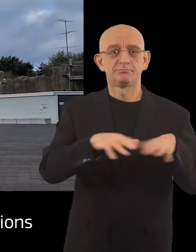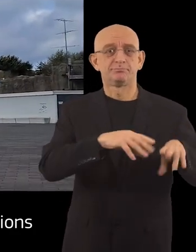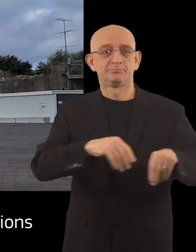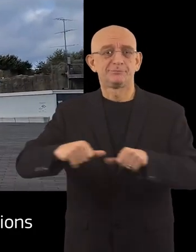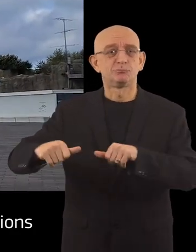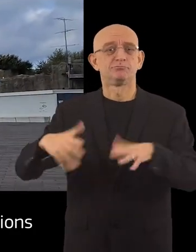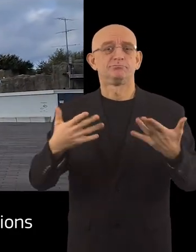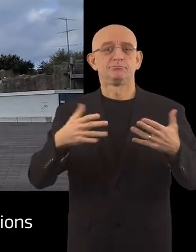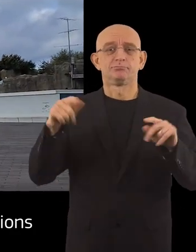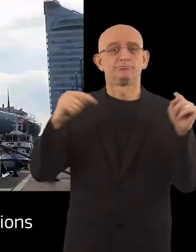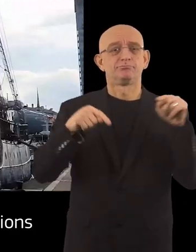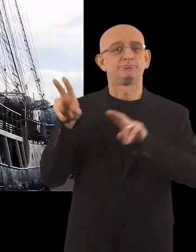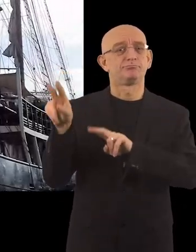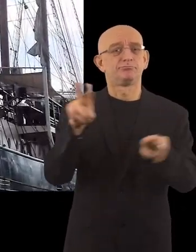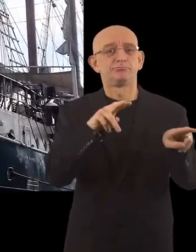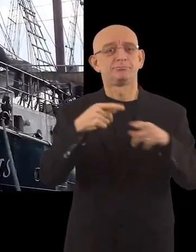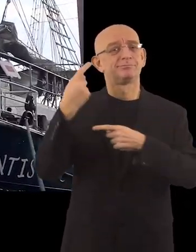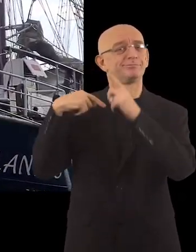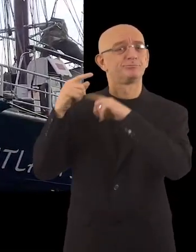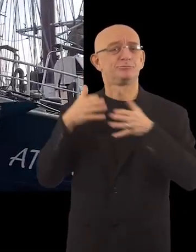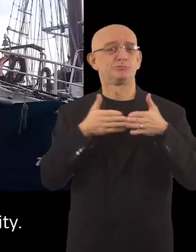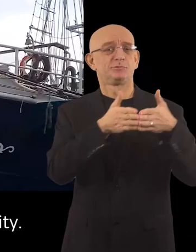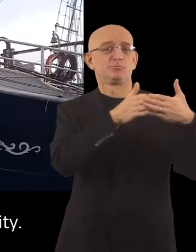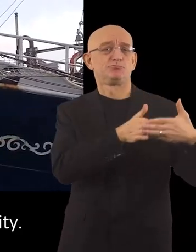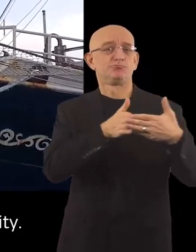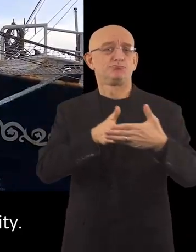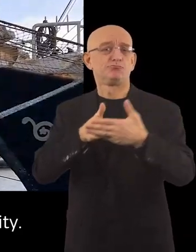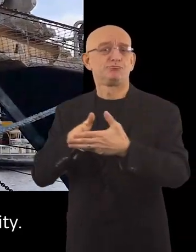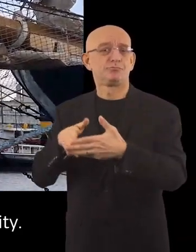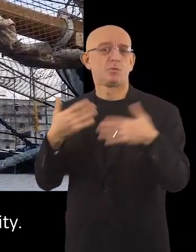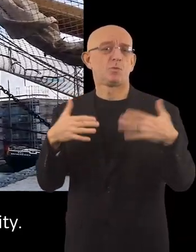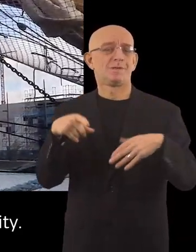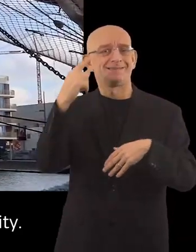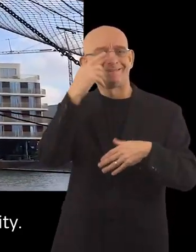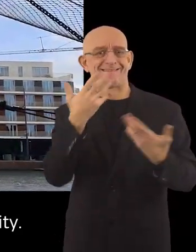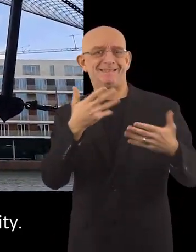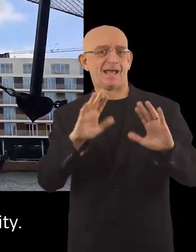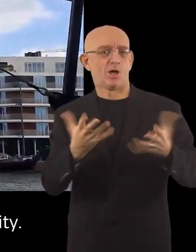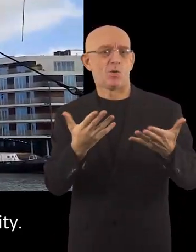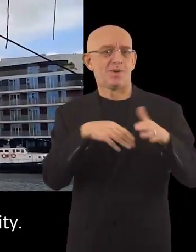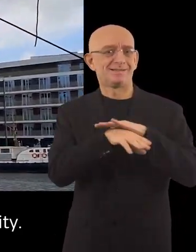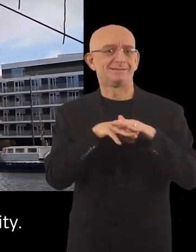beach and unique touristic attractions such as historic ships present accessibility challenges for the city.